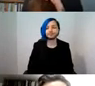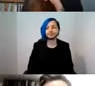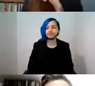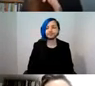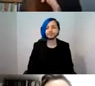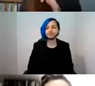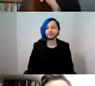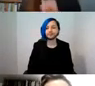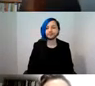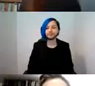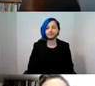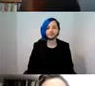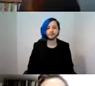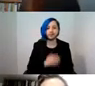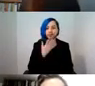Oops.